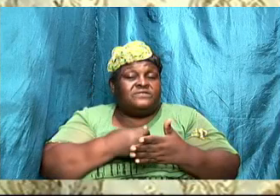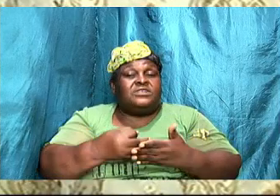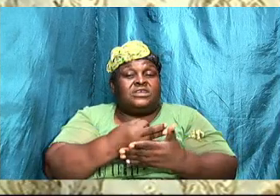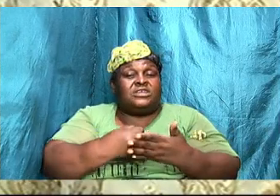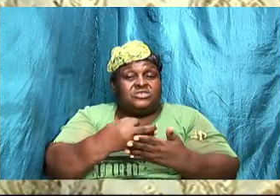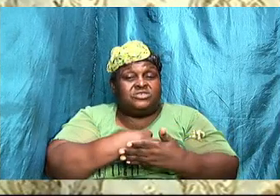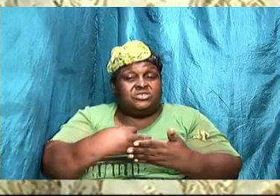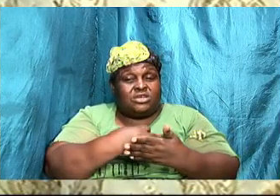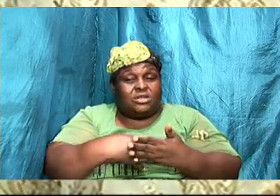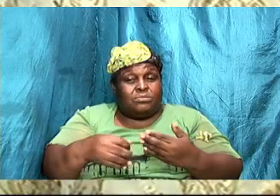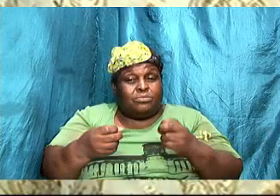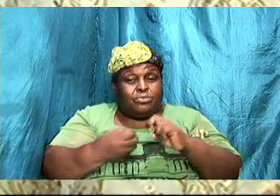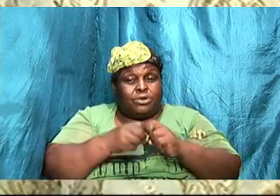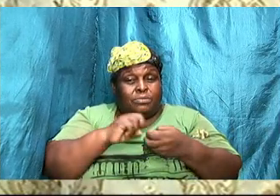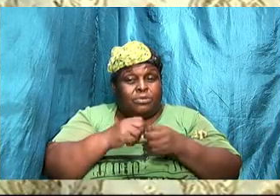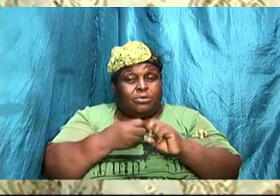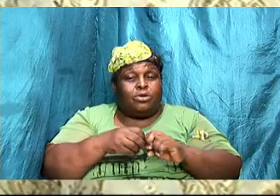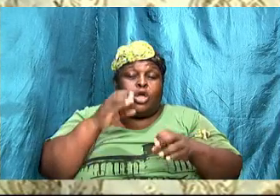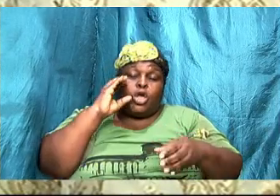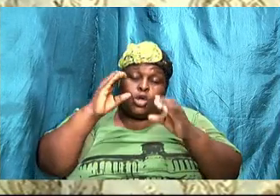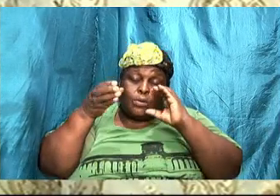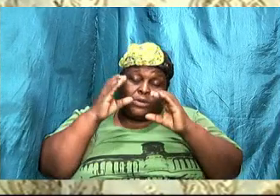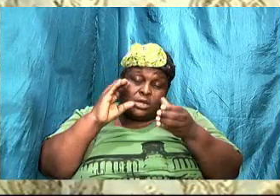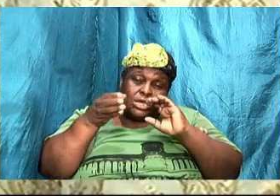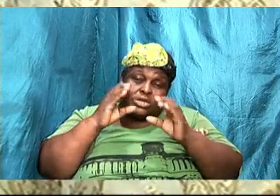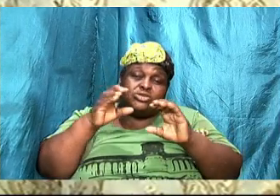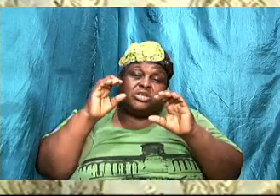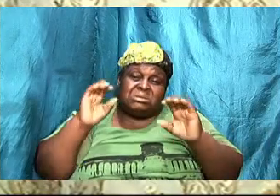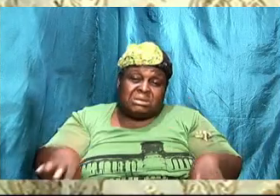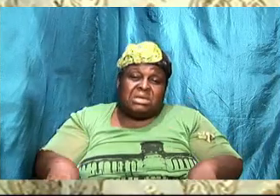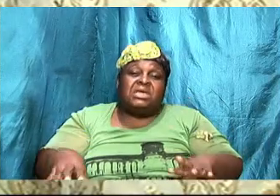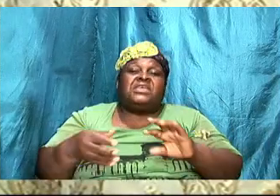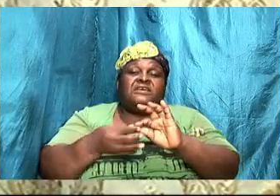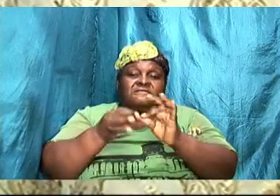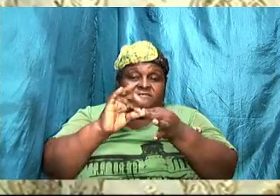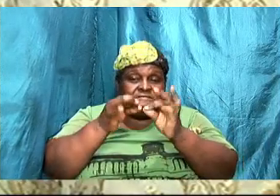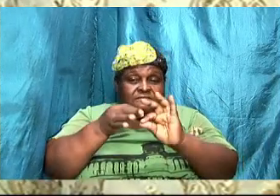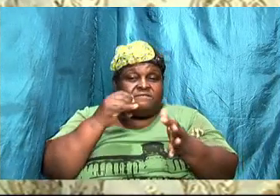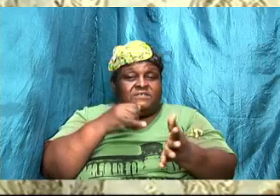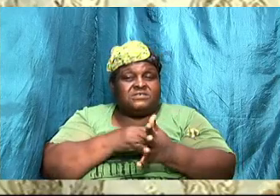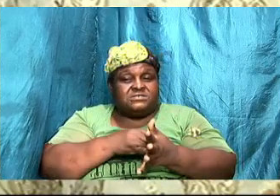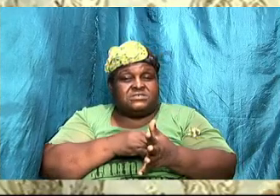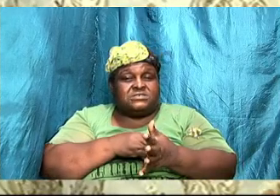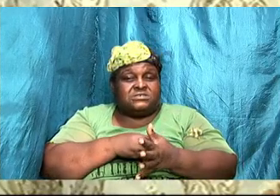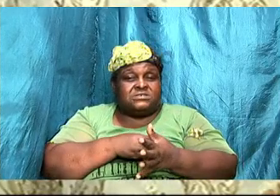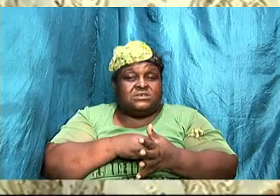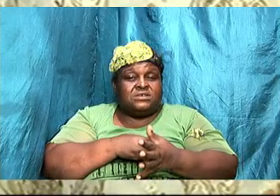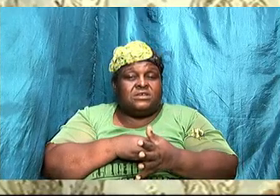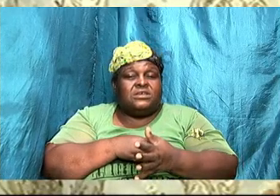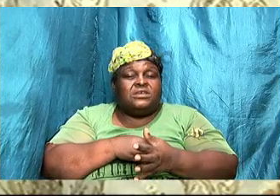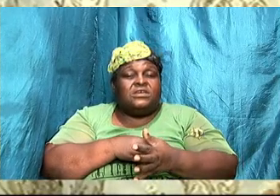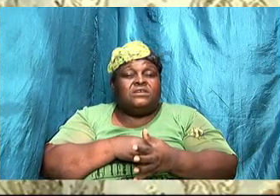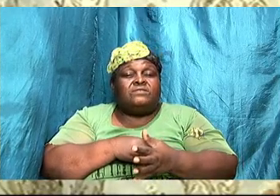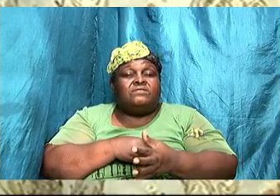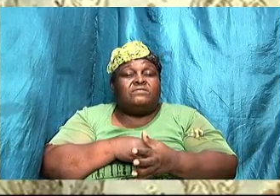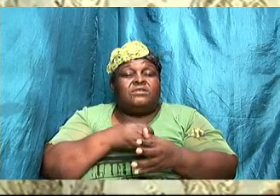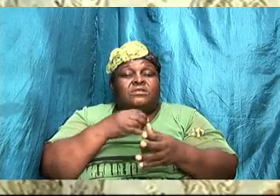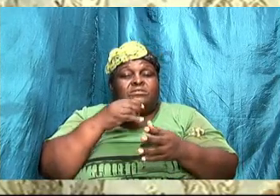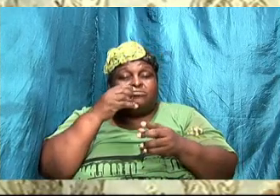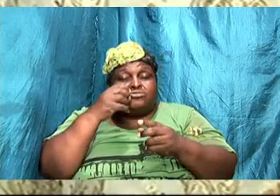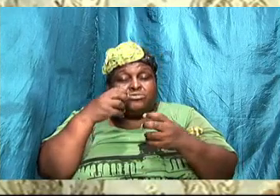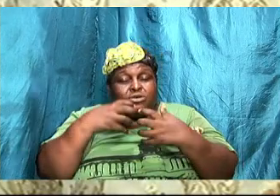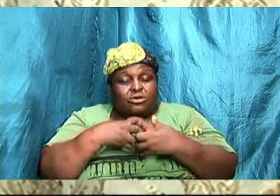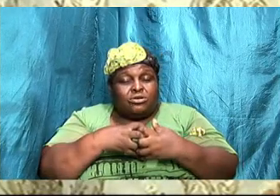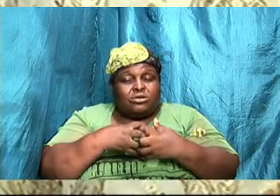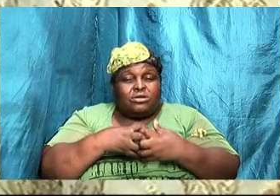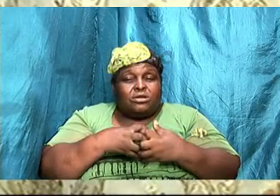your communication can sort it out if we are committed to each other and we are